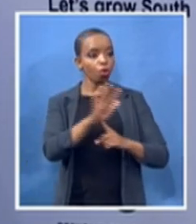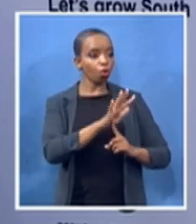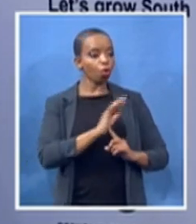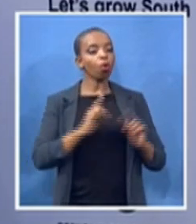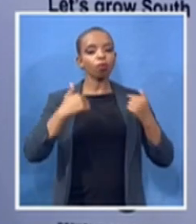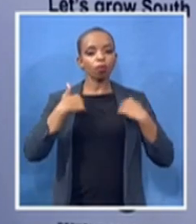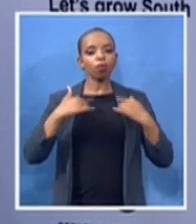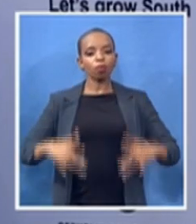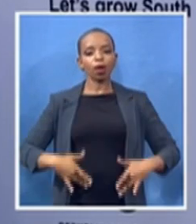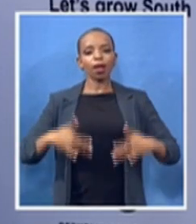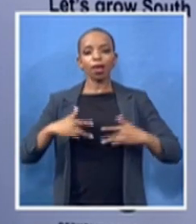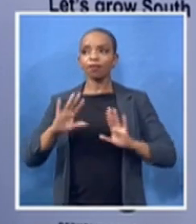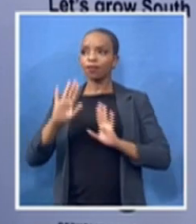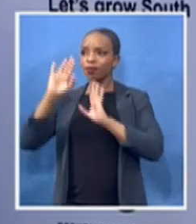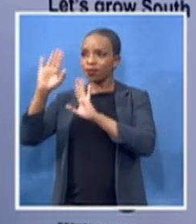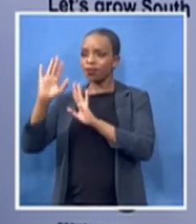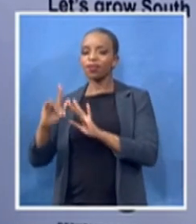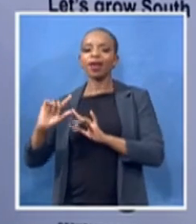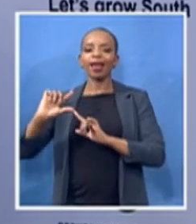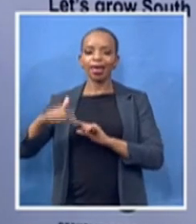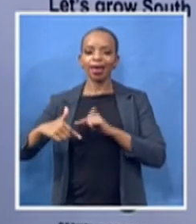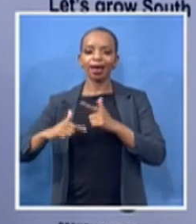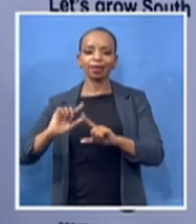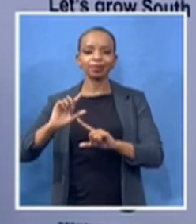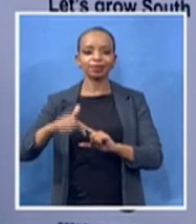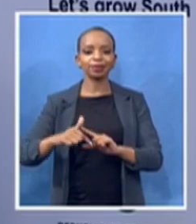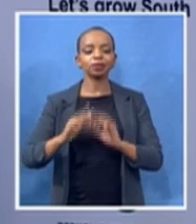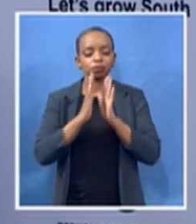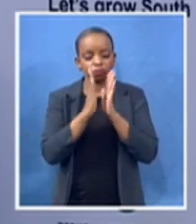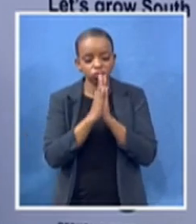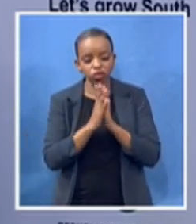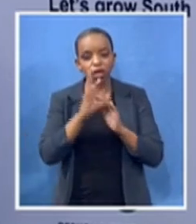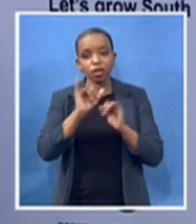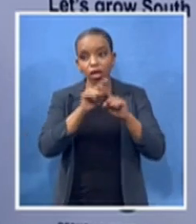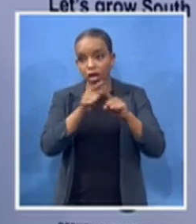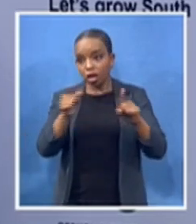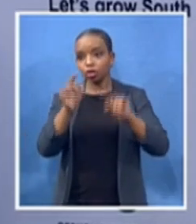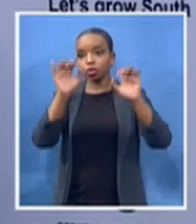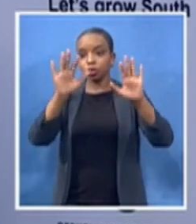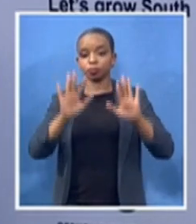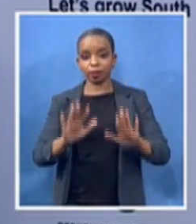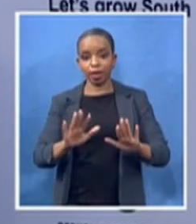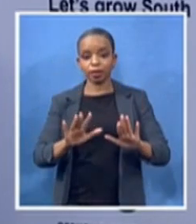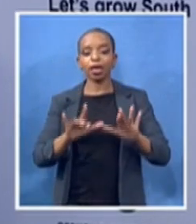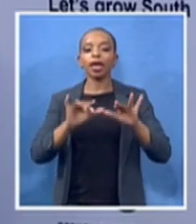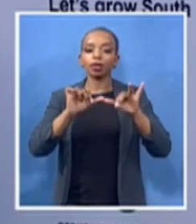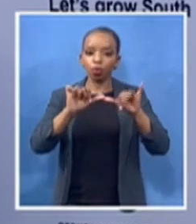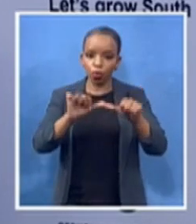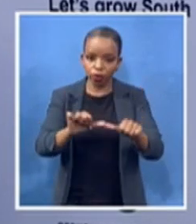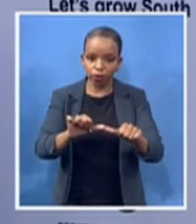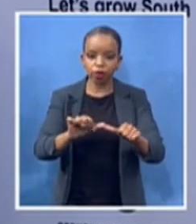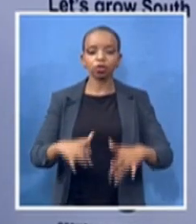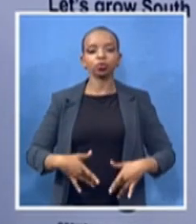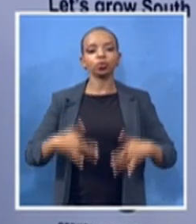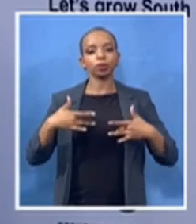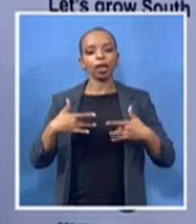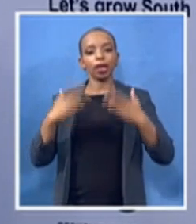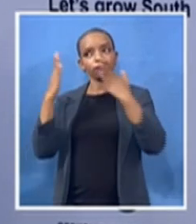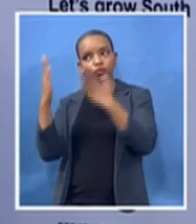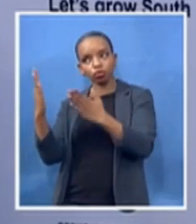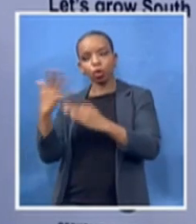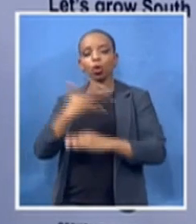we continue to leave the legacy and as i invite meba tavile lamini the president of the african woman's missionary